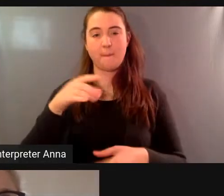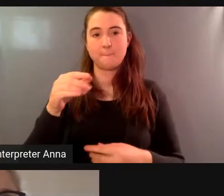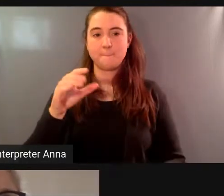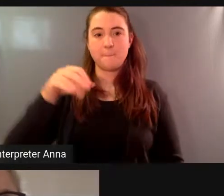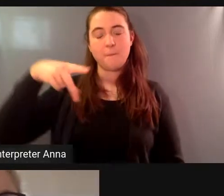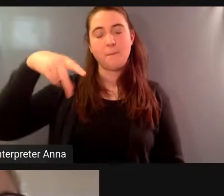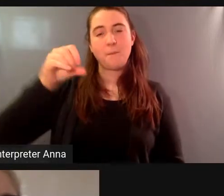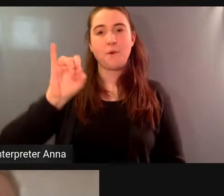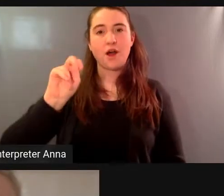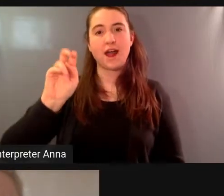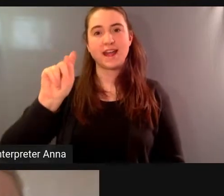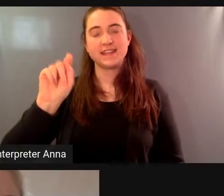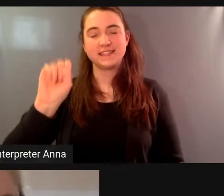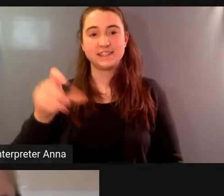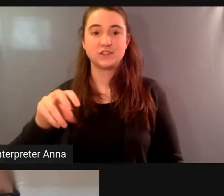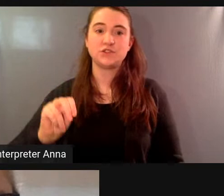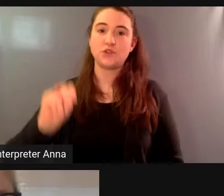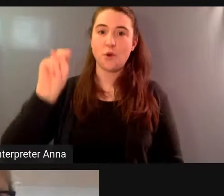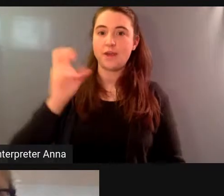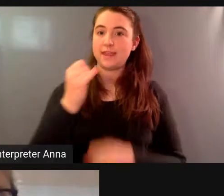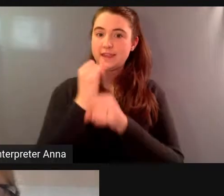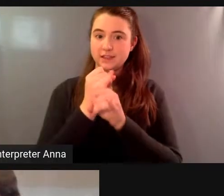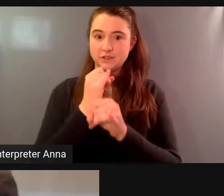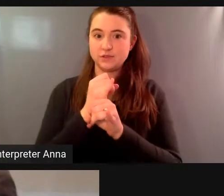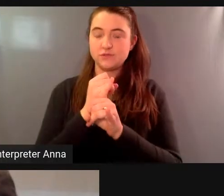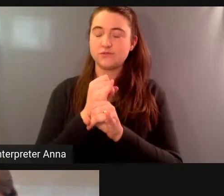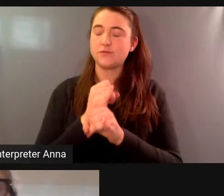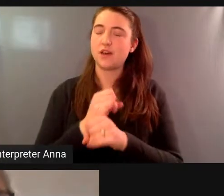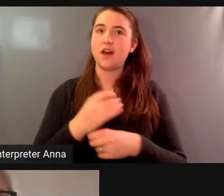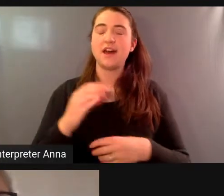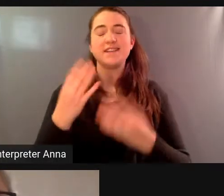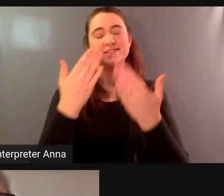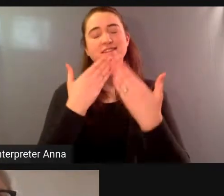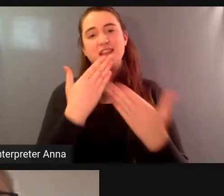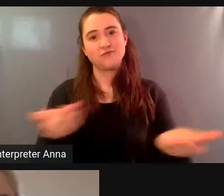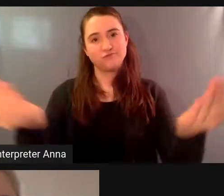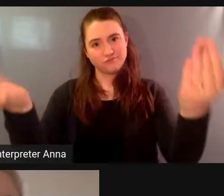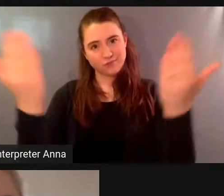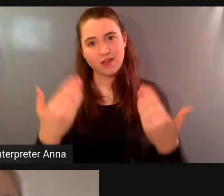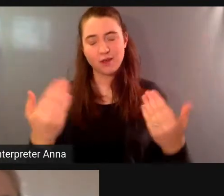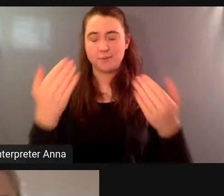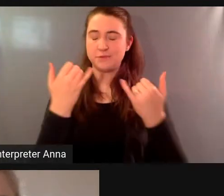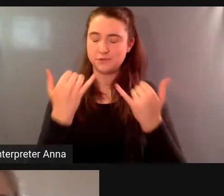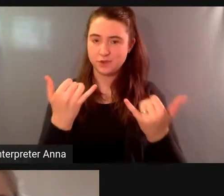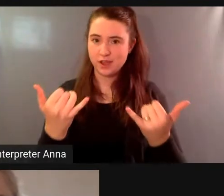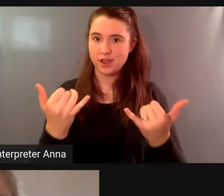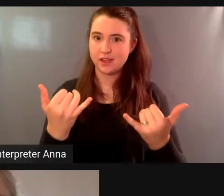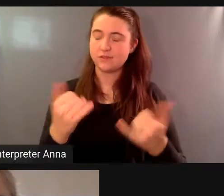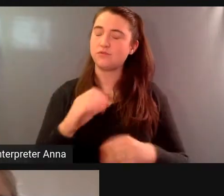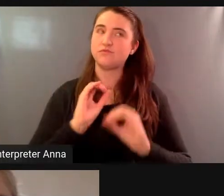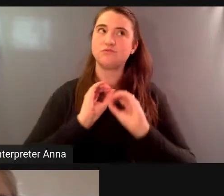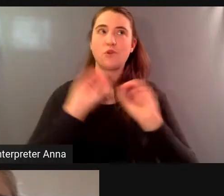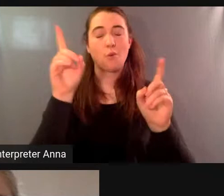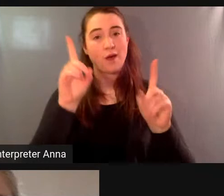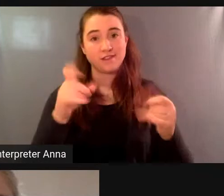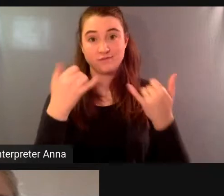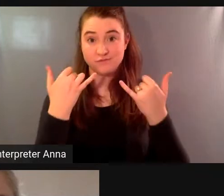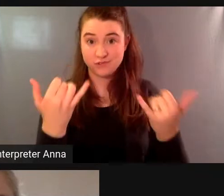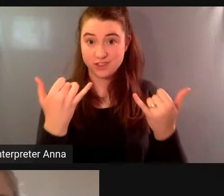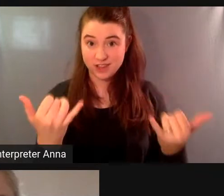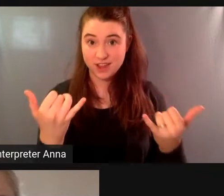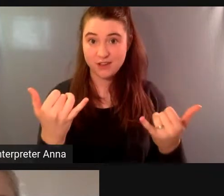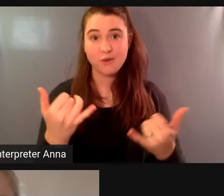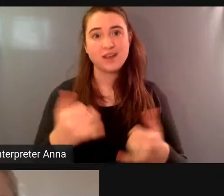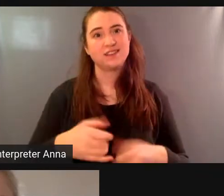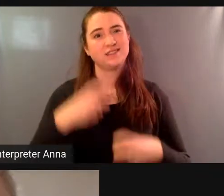there's no question these uncertain times we are living through continue to both be unique and challenging there's also no question that storytelling is an